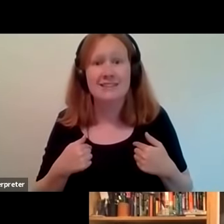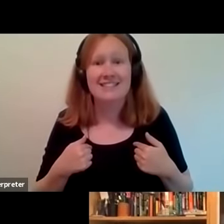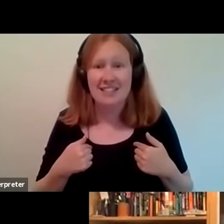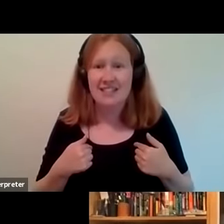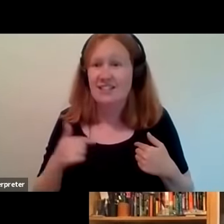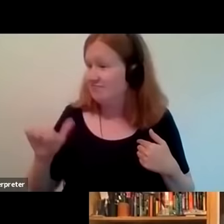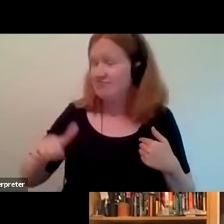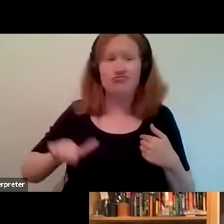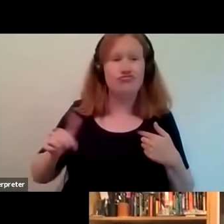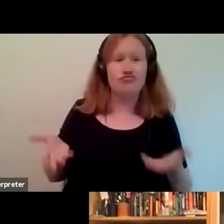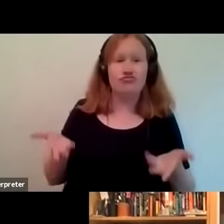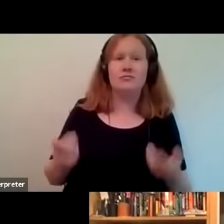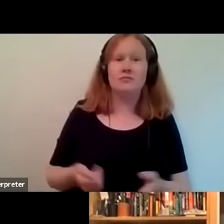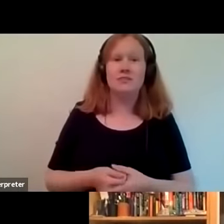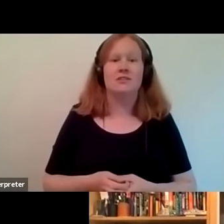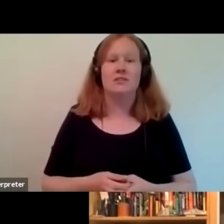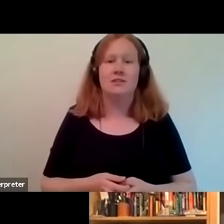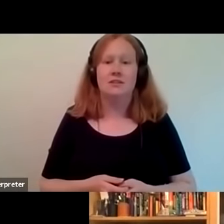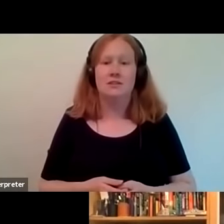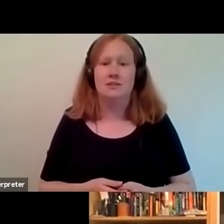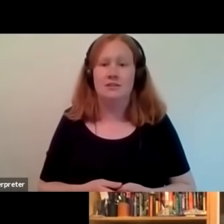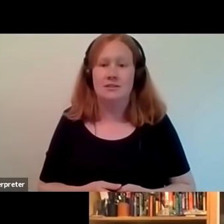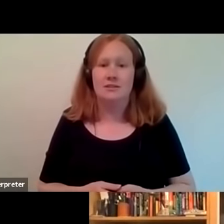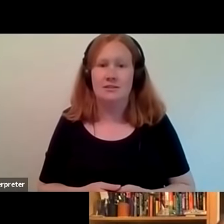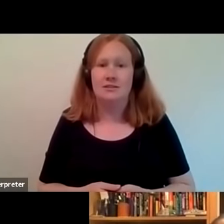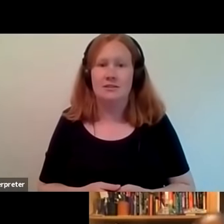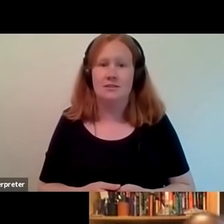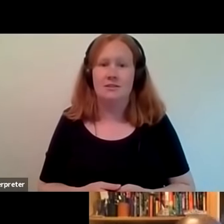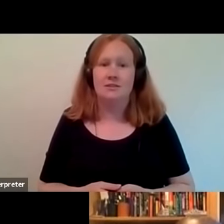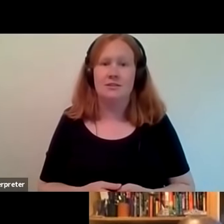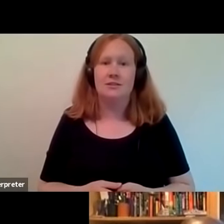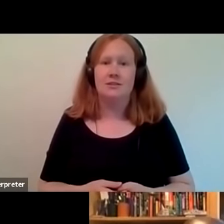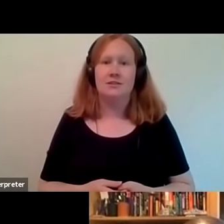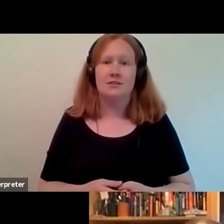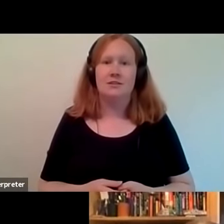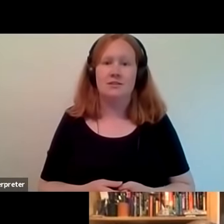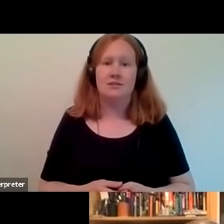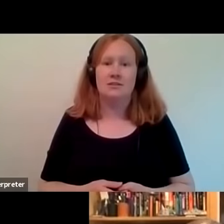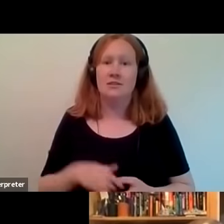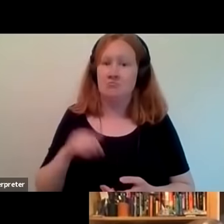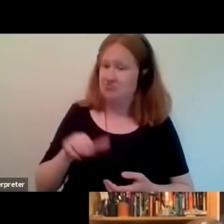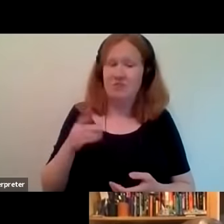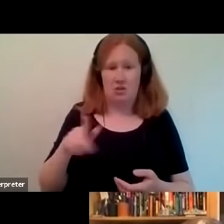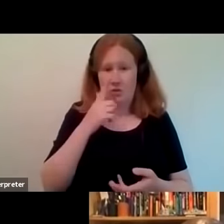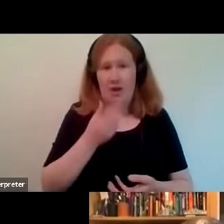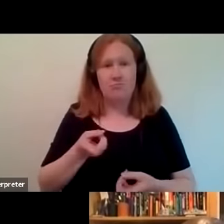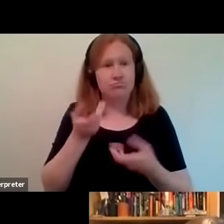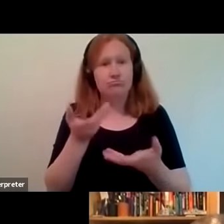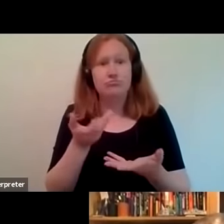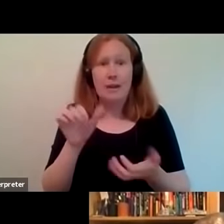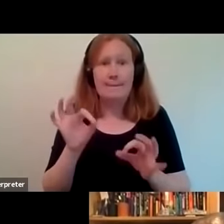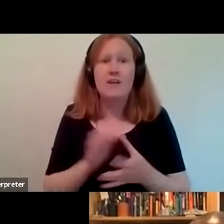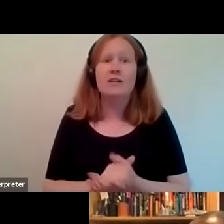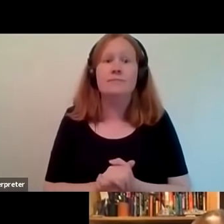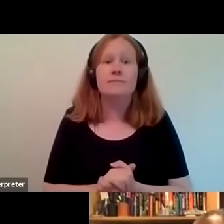that requires a book potentially but um um but yeah if you have a few sentences to respond to that